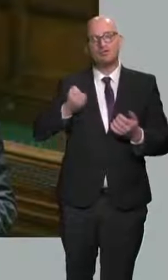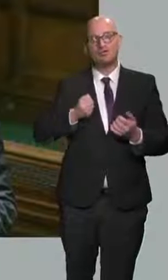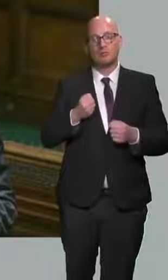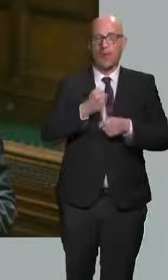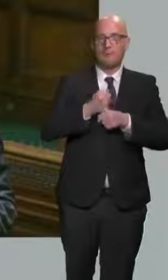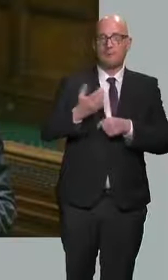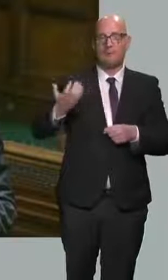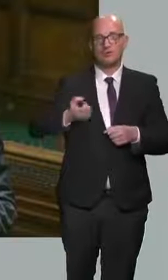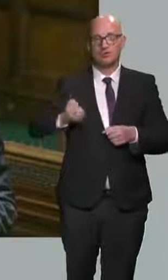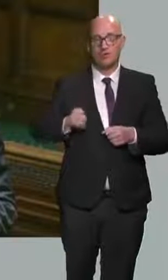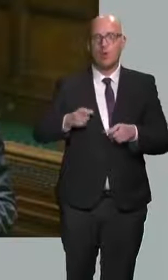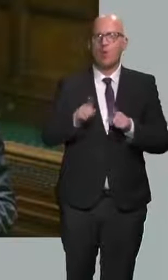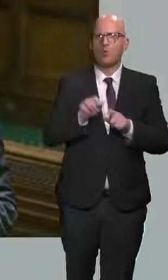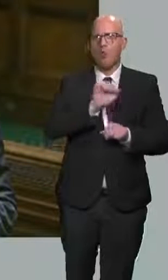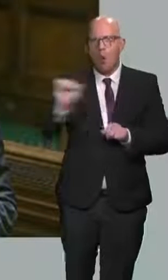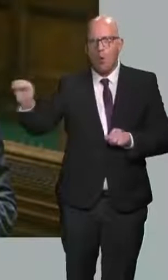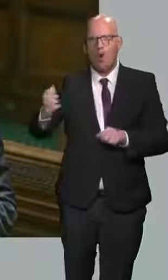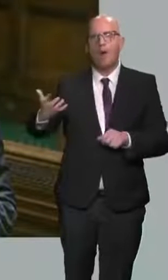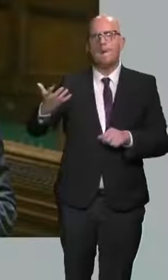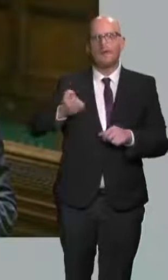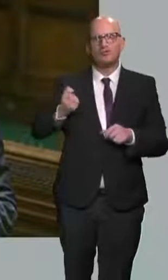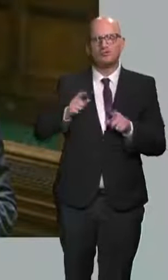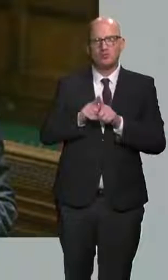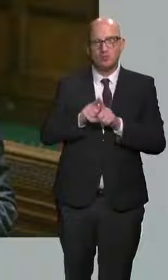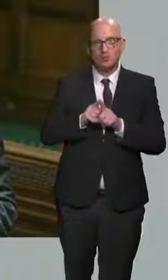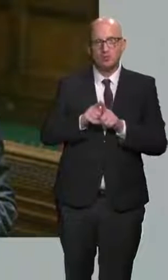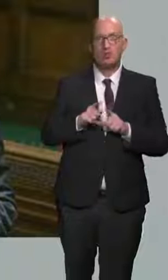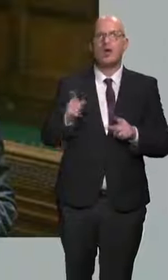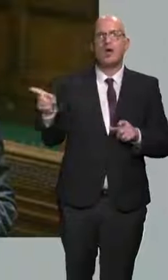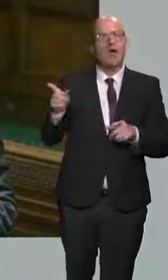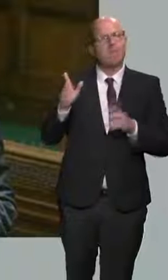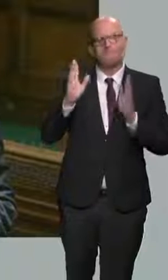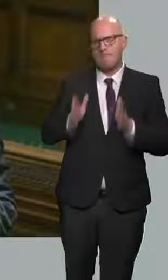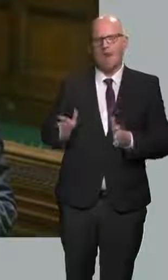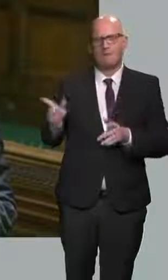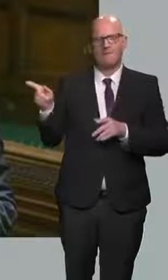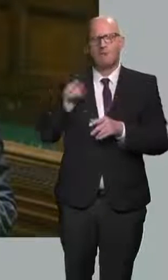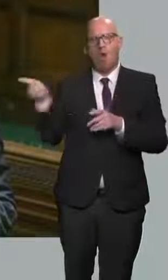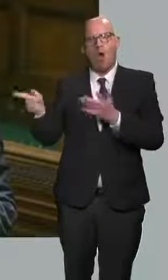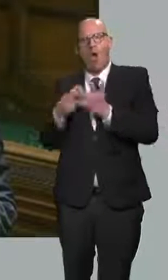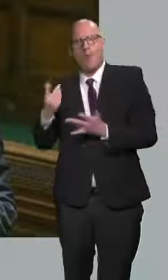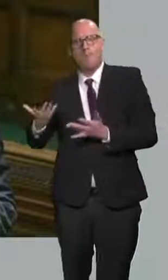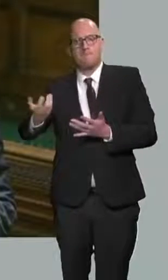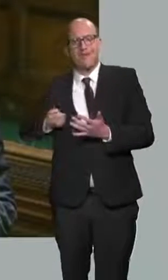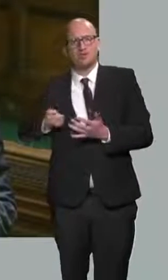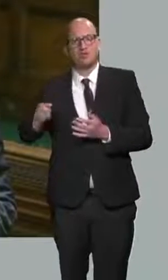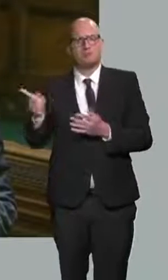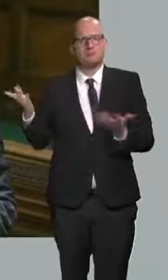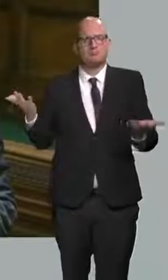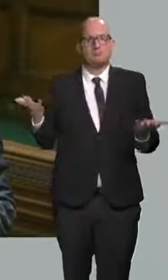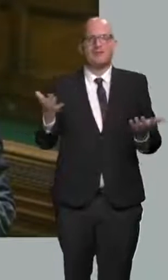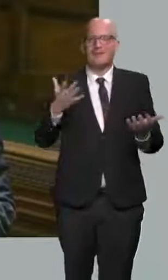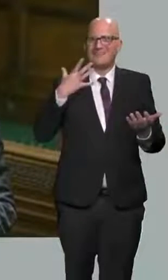on top. Getting inflation down as fast as possible is vitally important to them. They cannot go for a bigger pay increase if they are not at work.